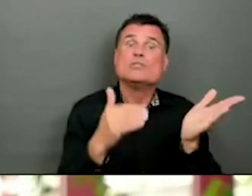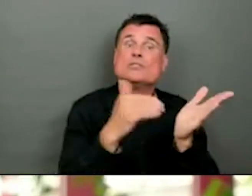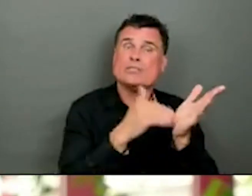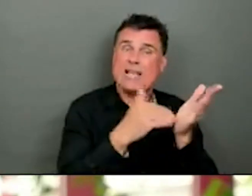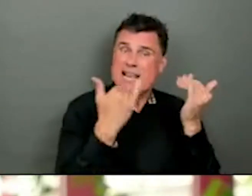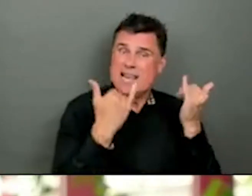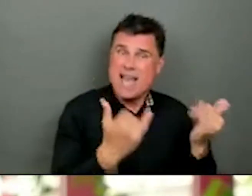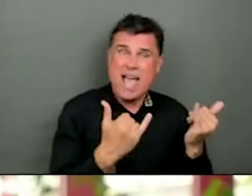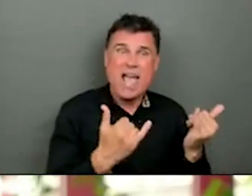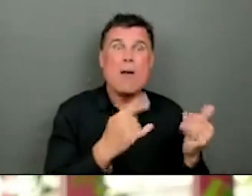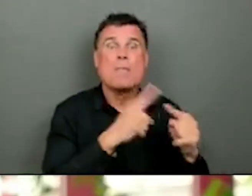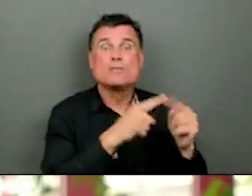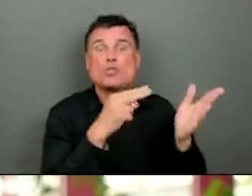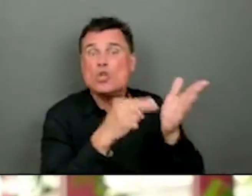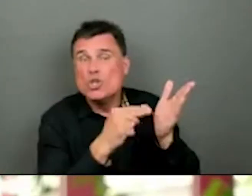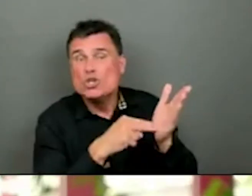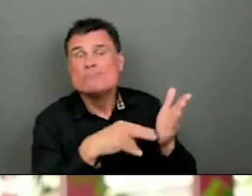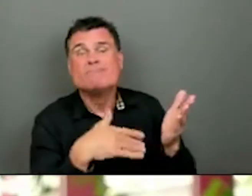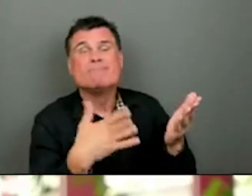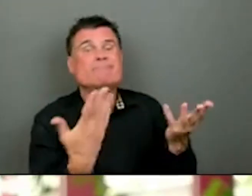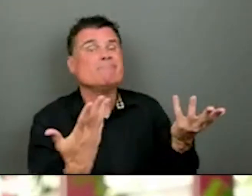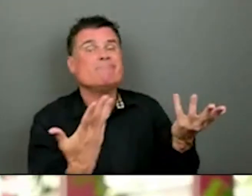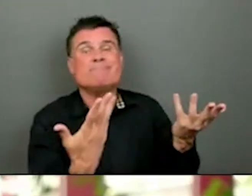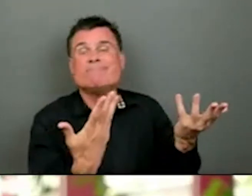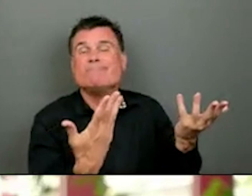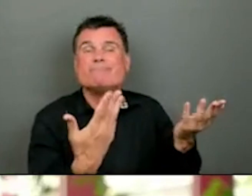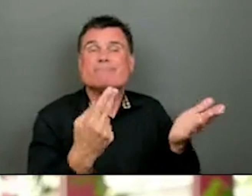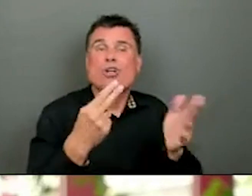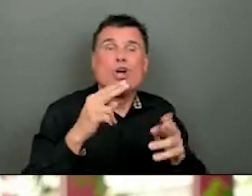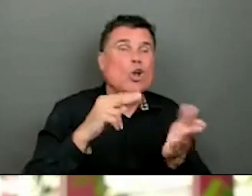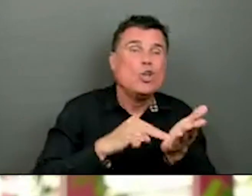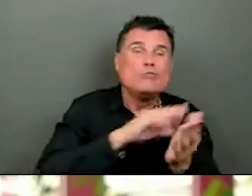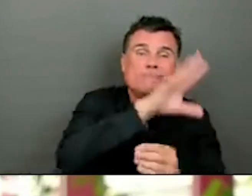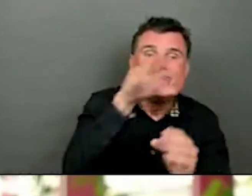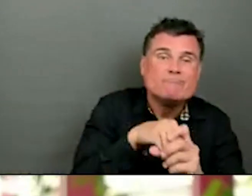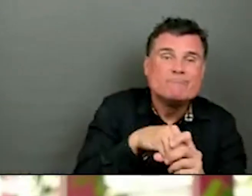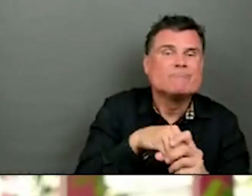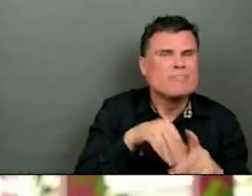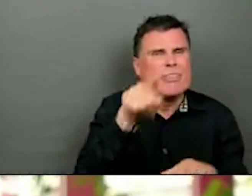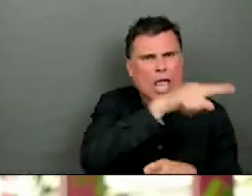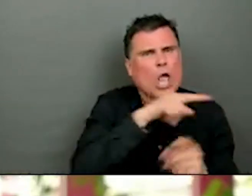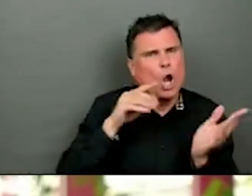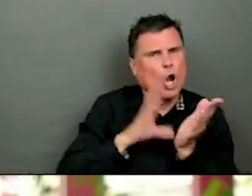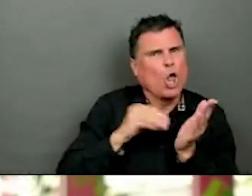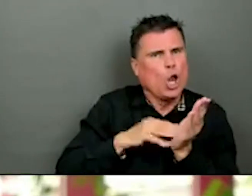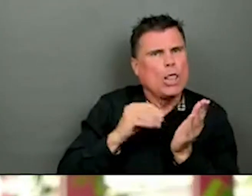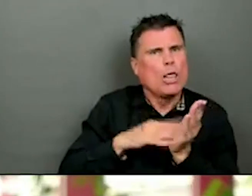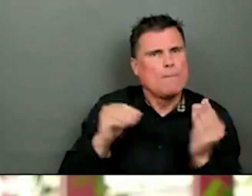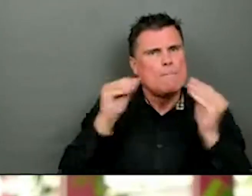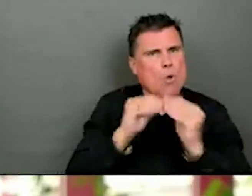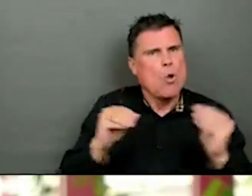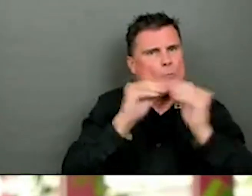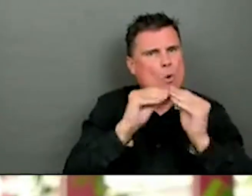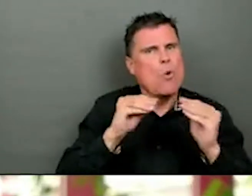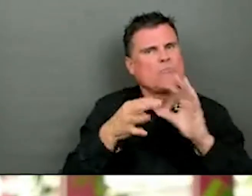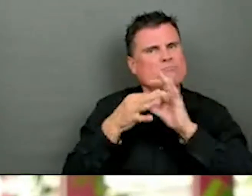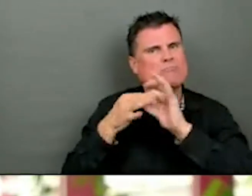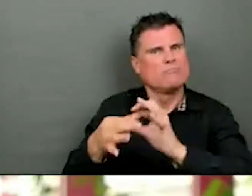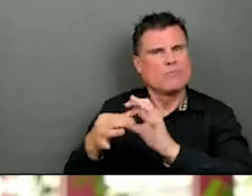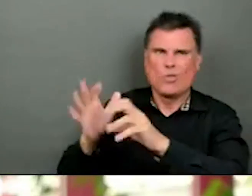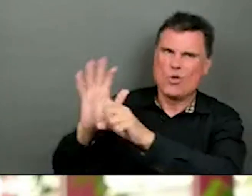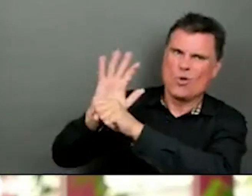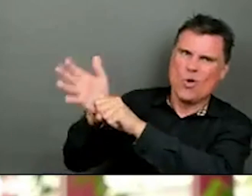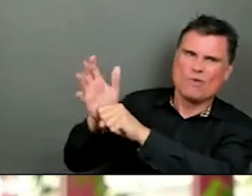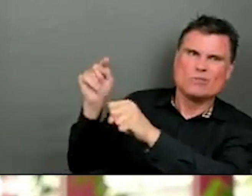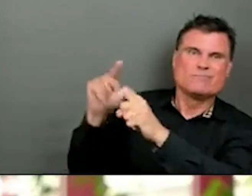and nurses, and nurse practitioners, and we're learning a lot about these vaccines, and how they work, and millions and millions of people